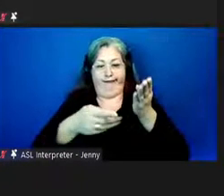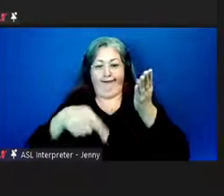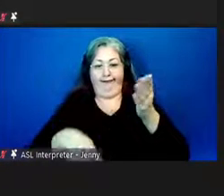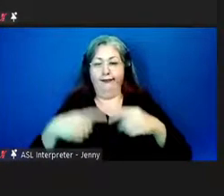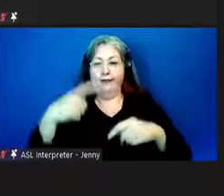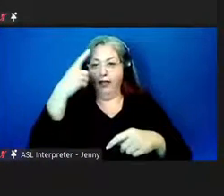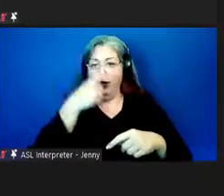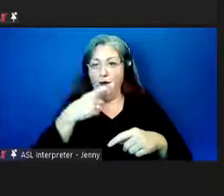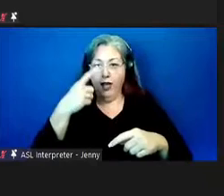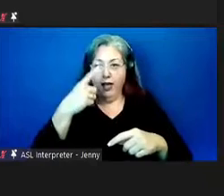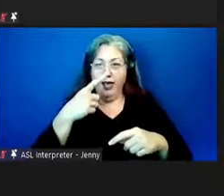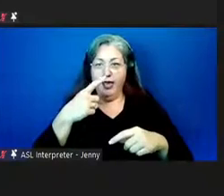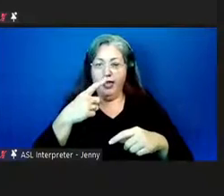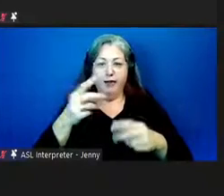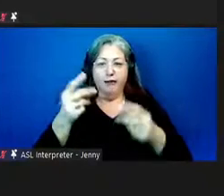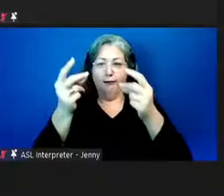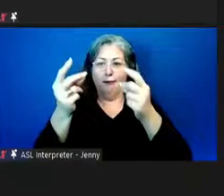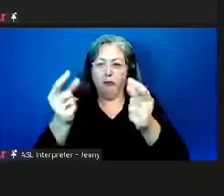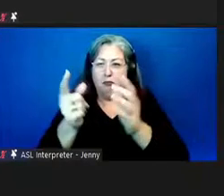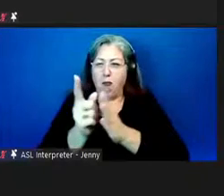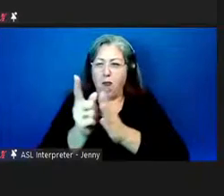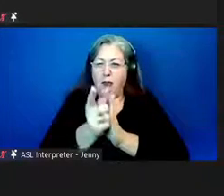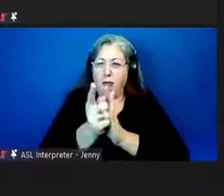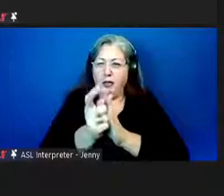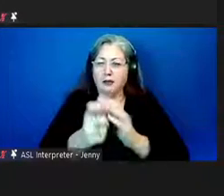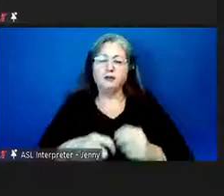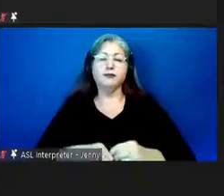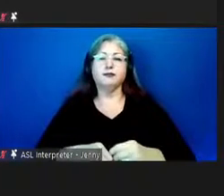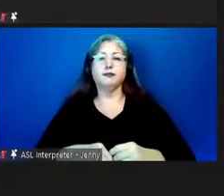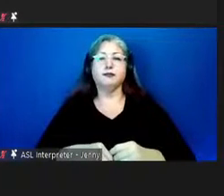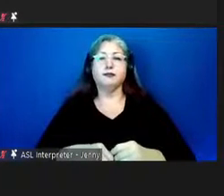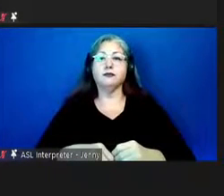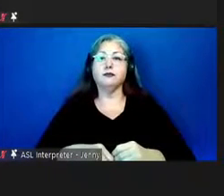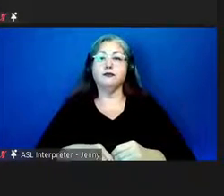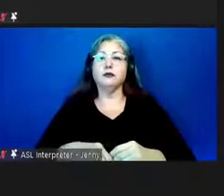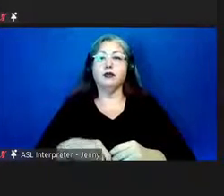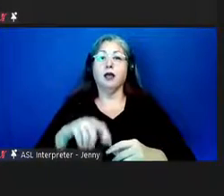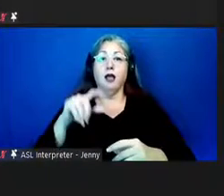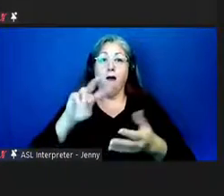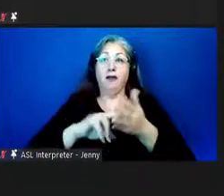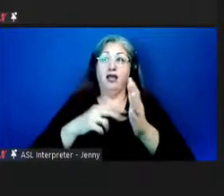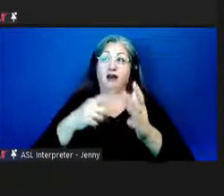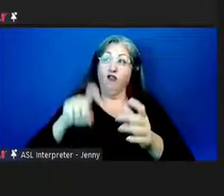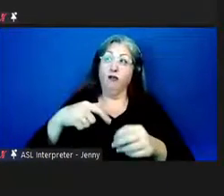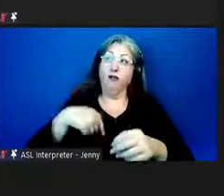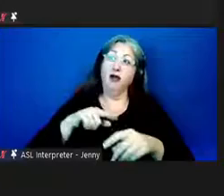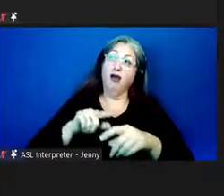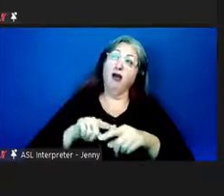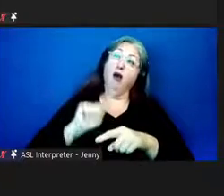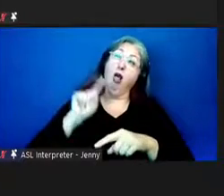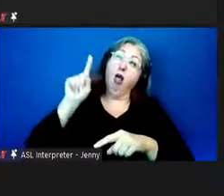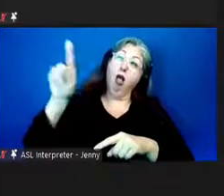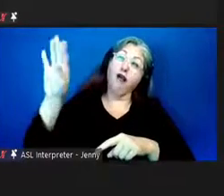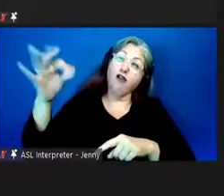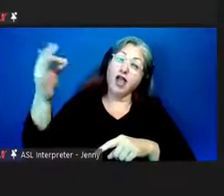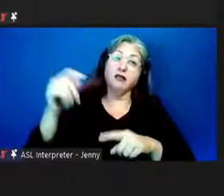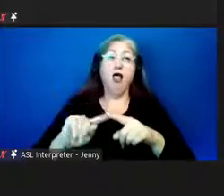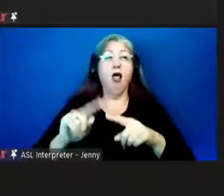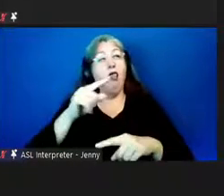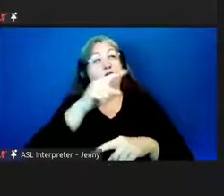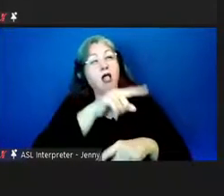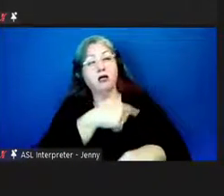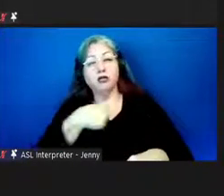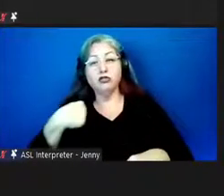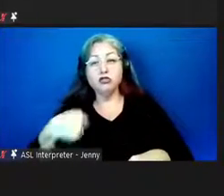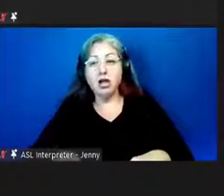almost instantly we didn't have to travel to france or to china or